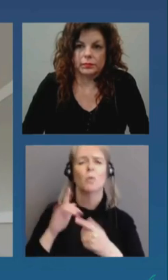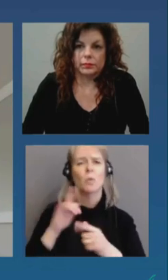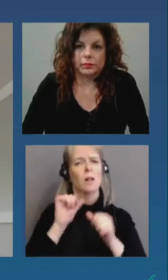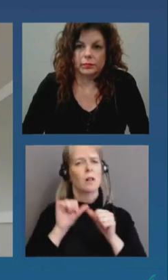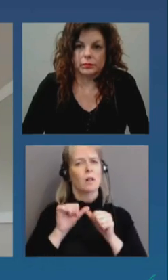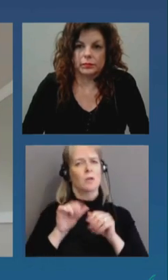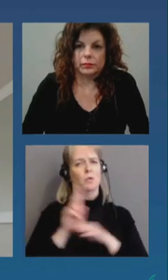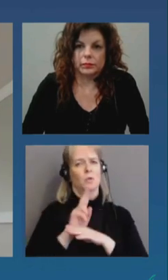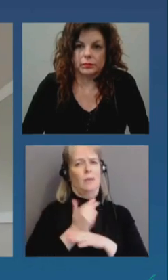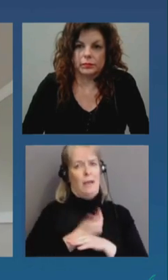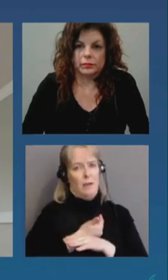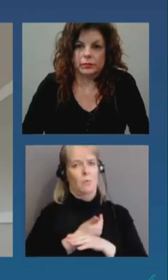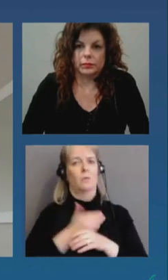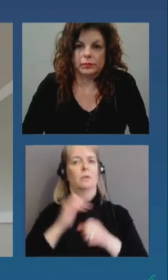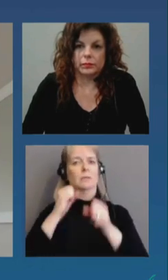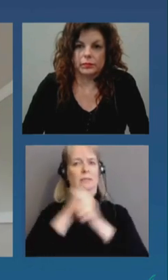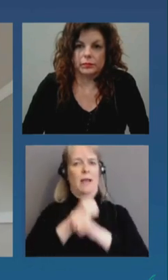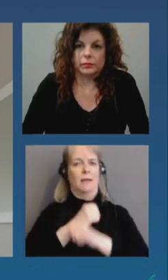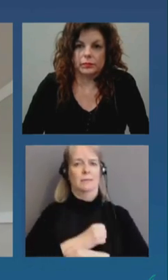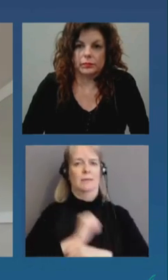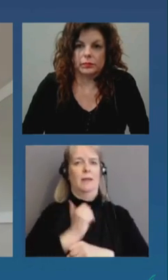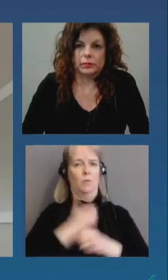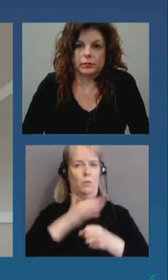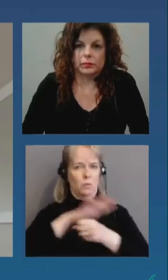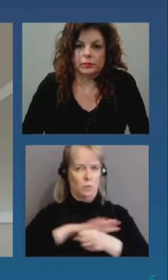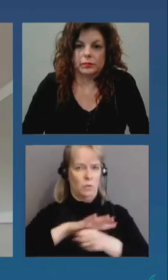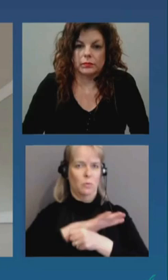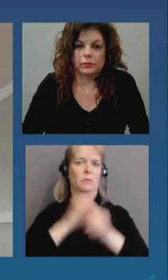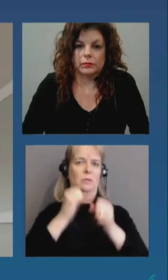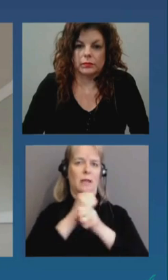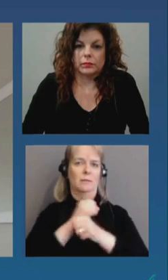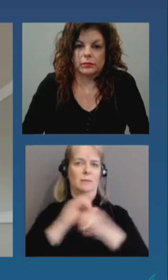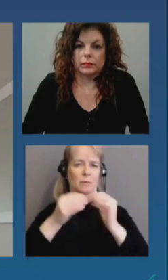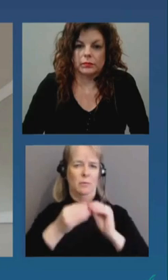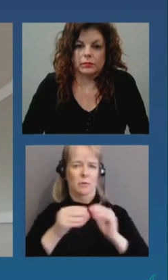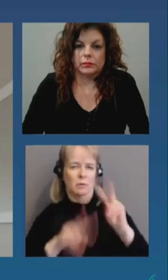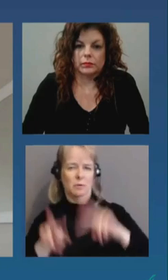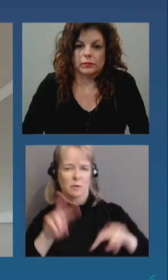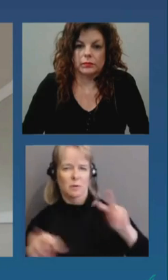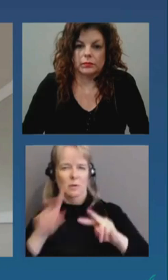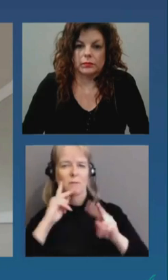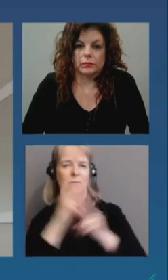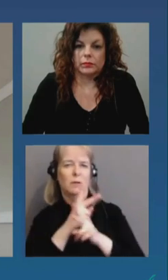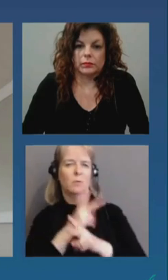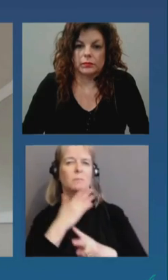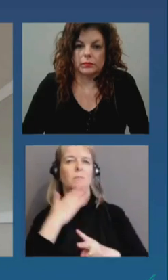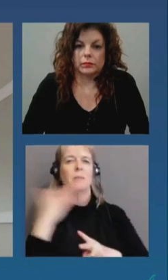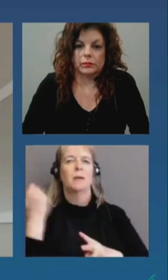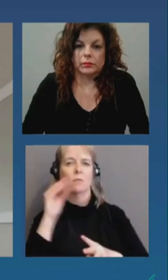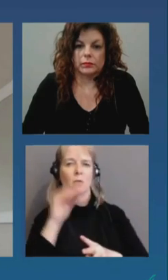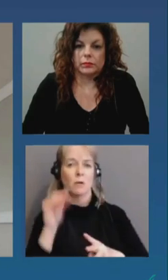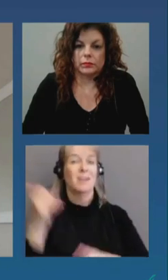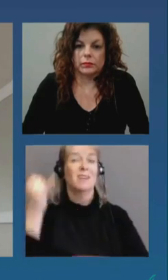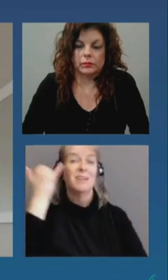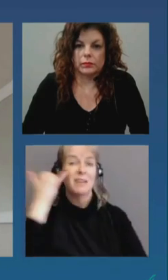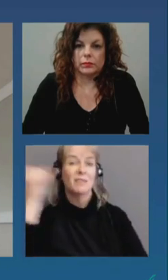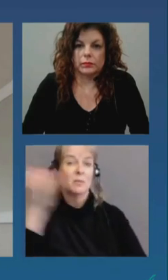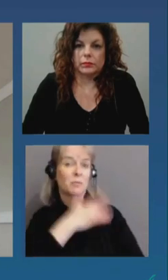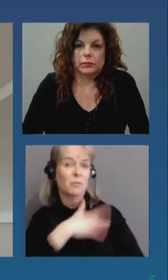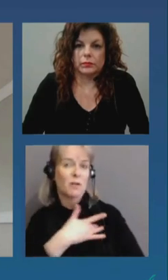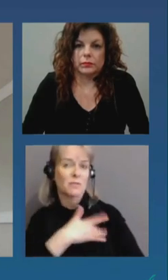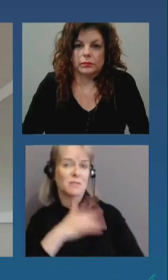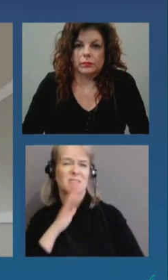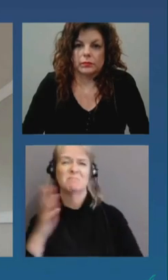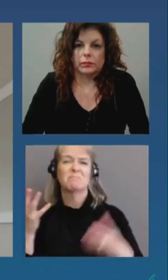take a look at what's needed here in ottawa so we would if the province um you know is is not limiting